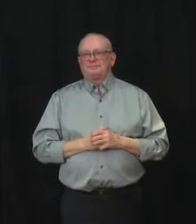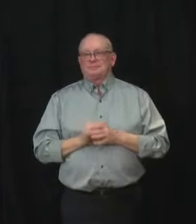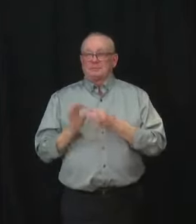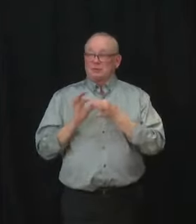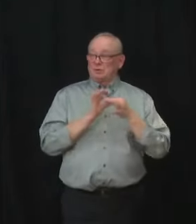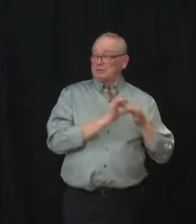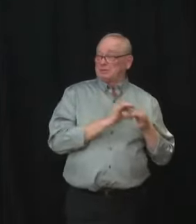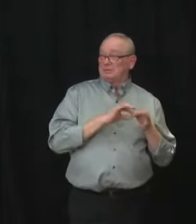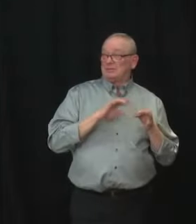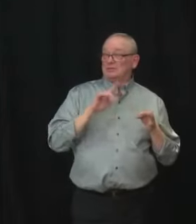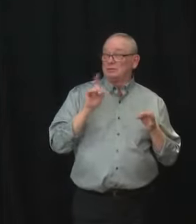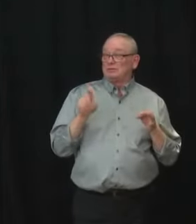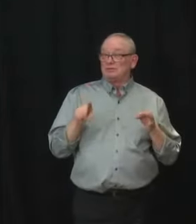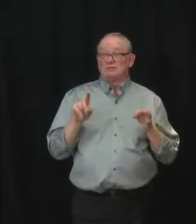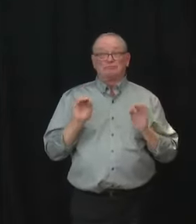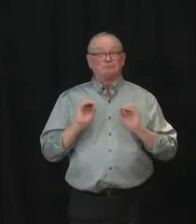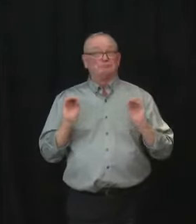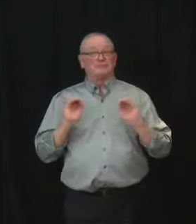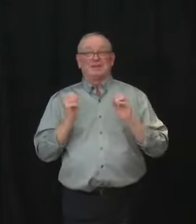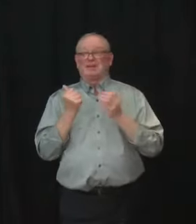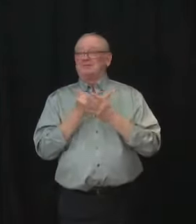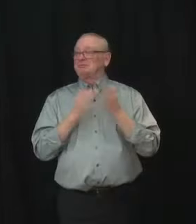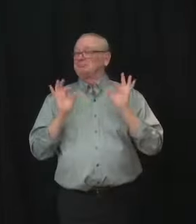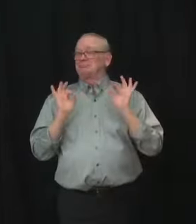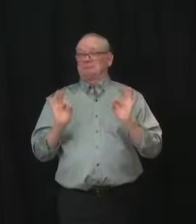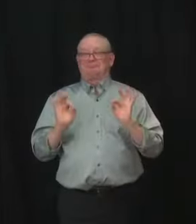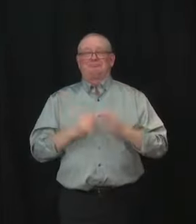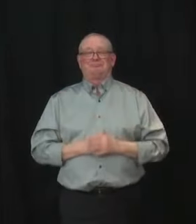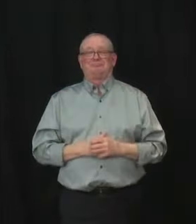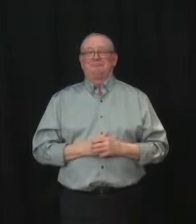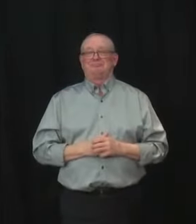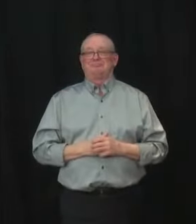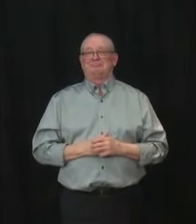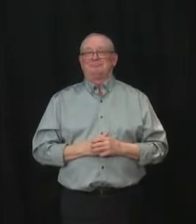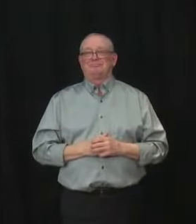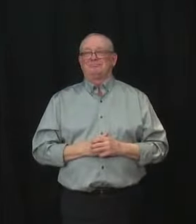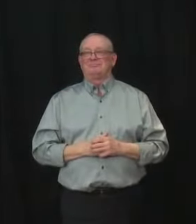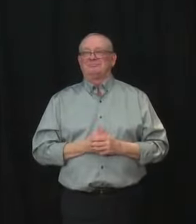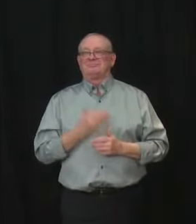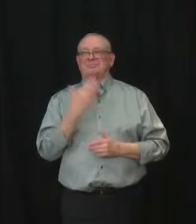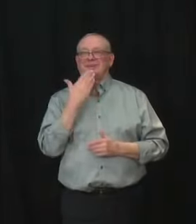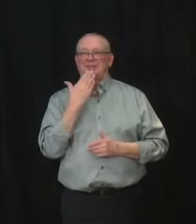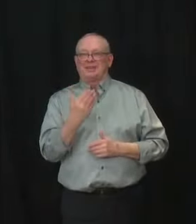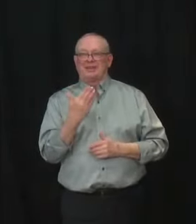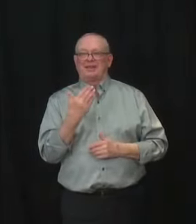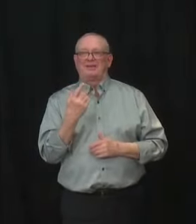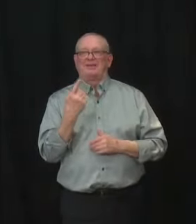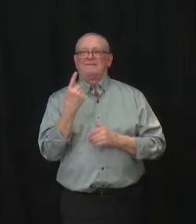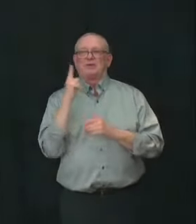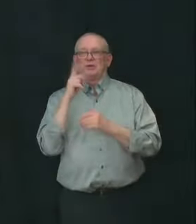questions have been asked. Thank you. Thank you very much to all of our callers today and to Minister Copping and Dr Hinshaw. Thank you.